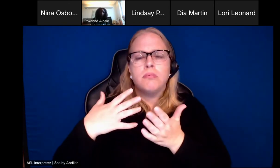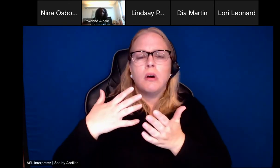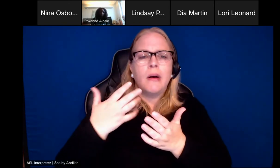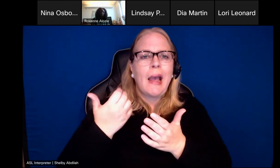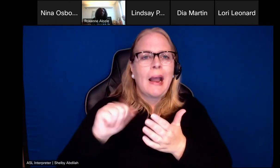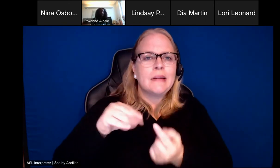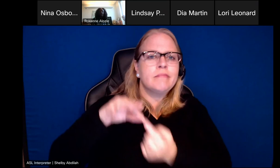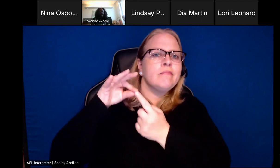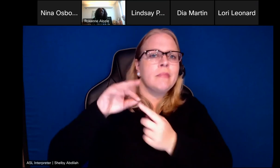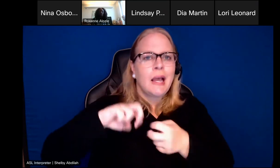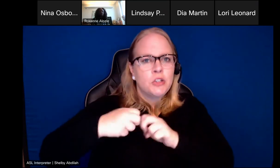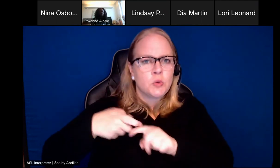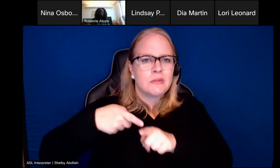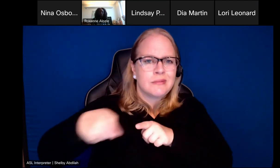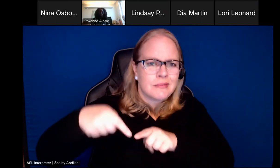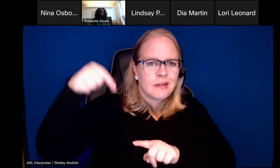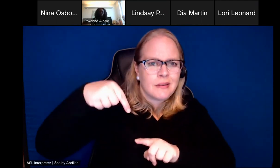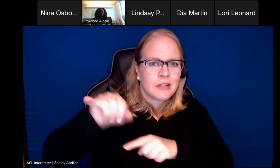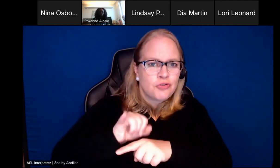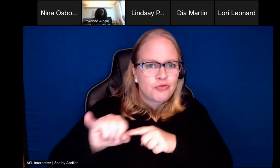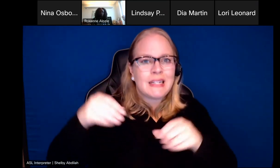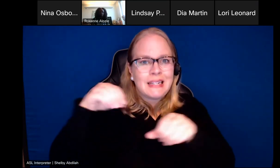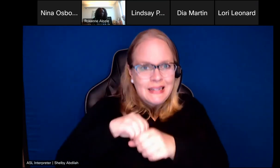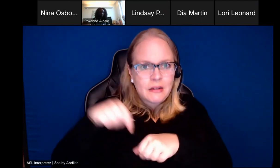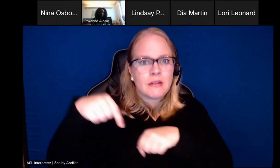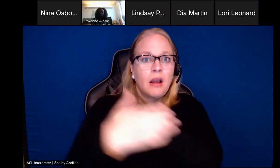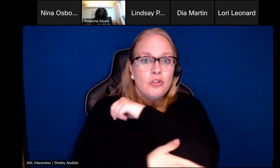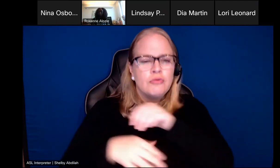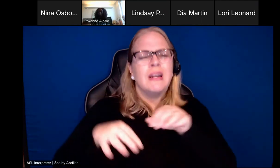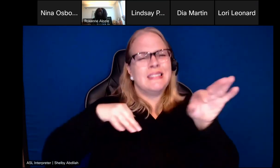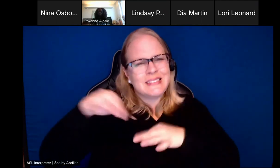particular industry, all of those things are going to be really important.